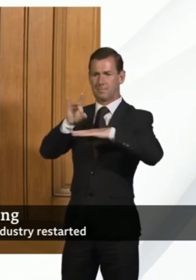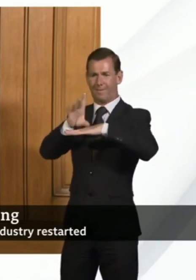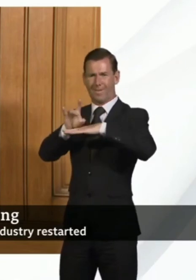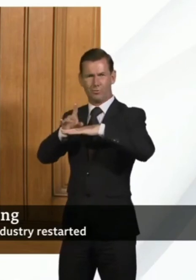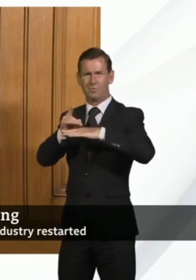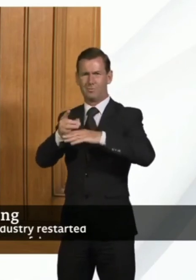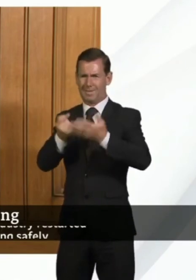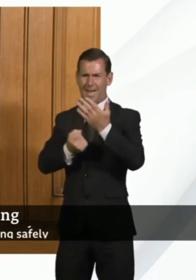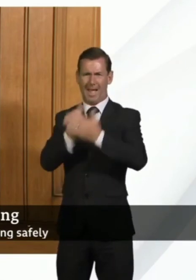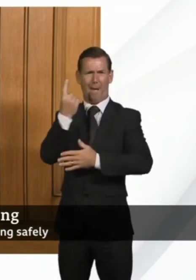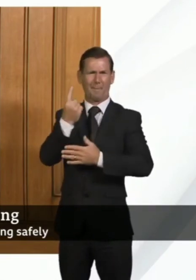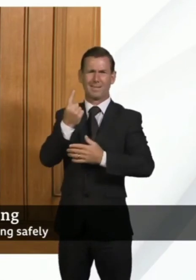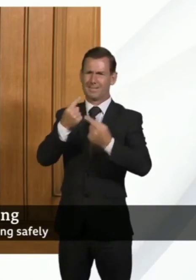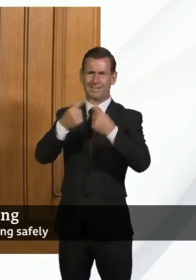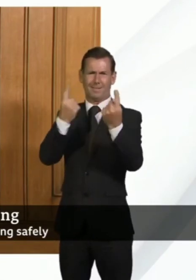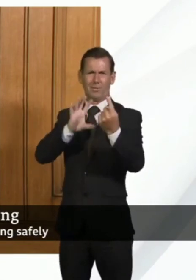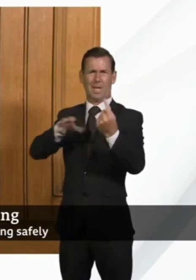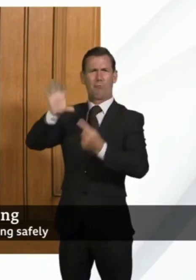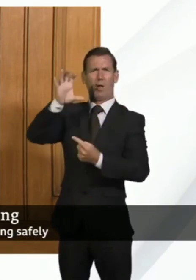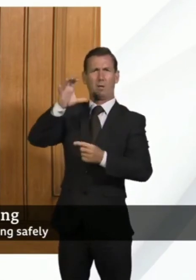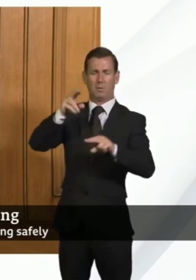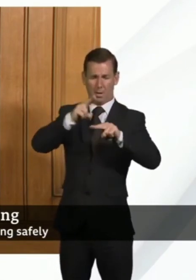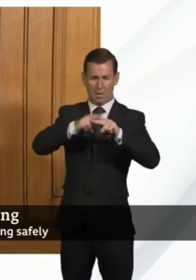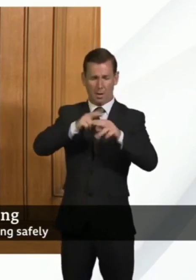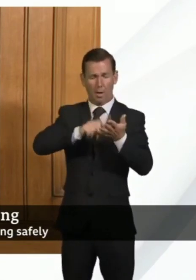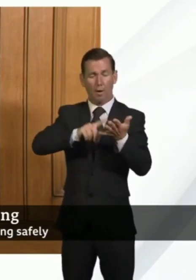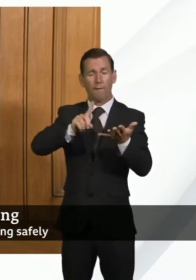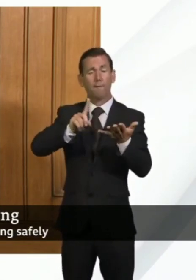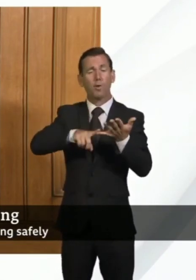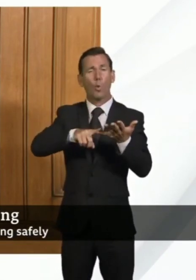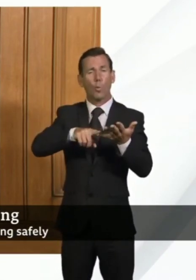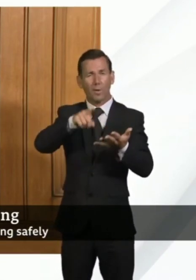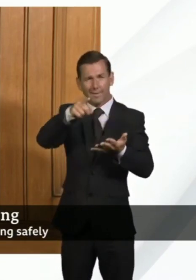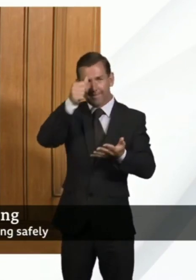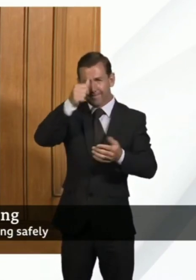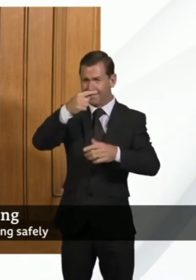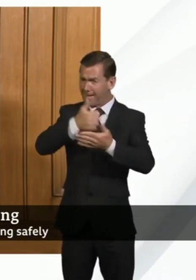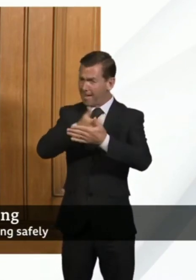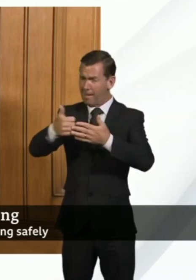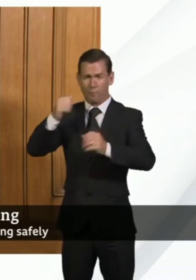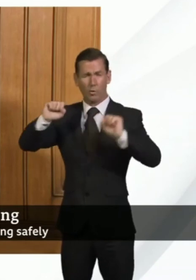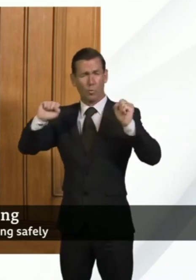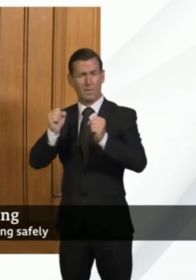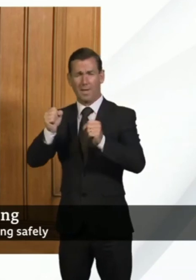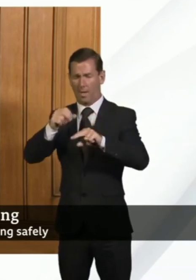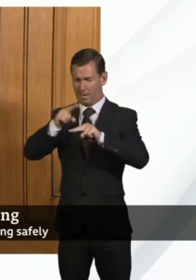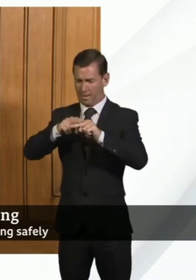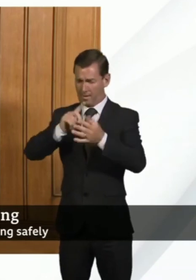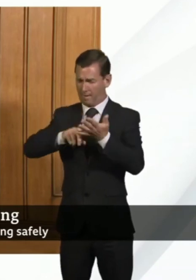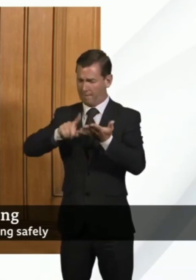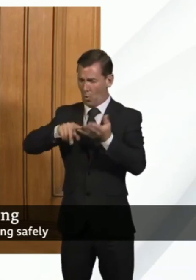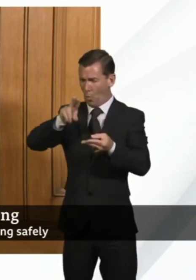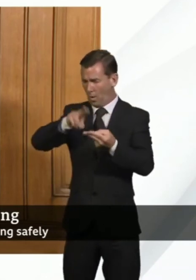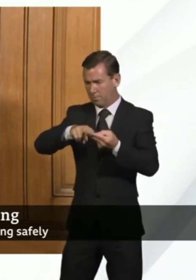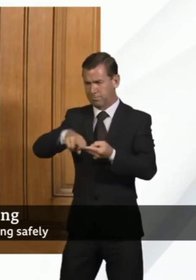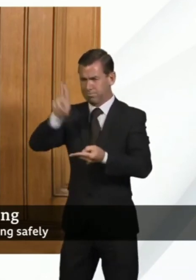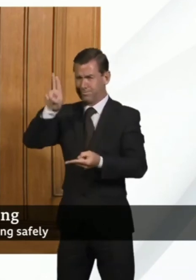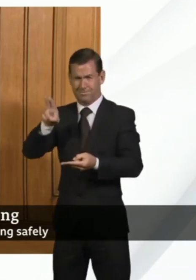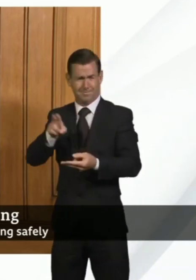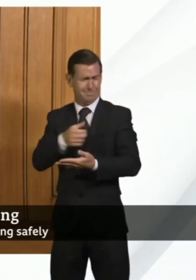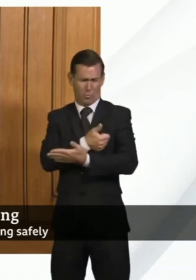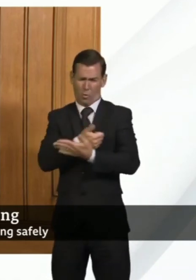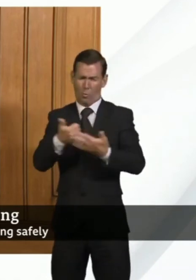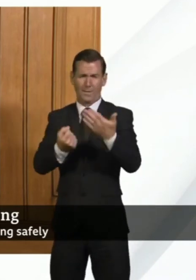instance in the flu season that we have every winter we see an increase in the number of flu cases it's very typical to see that flu